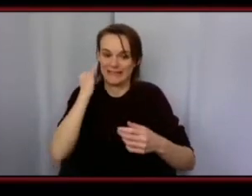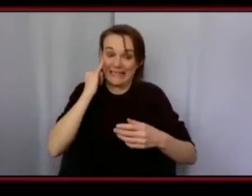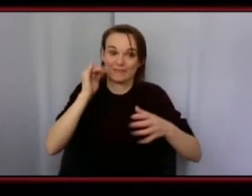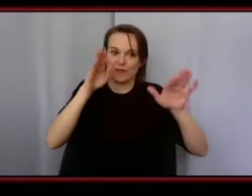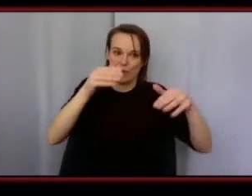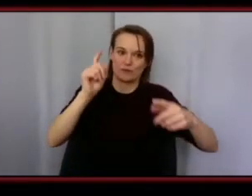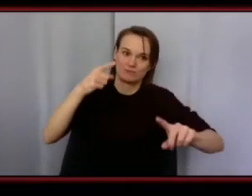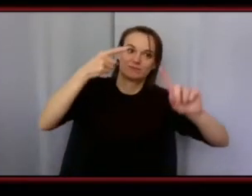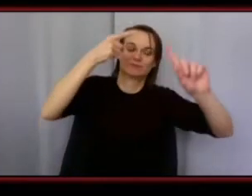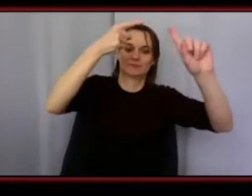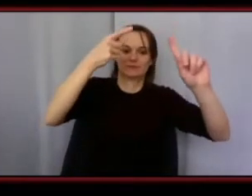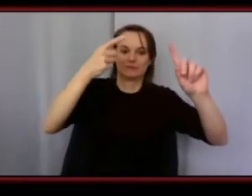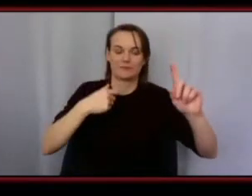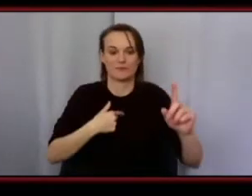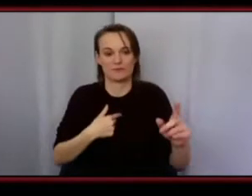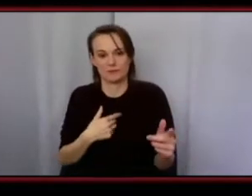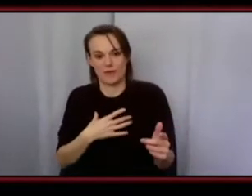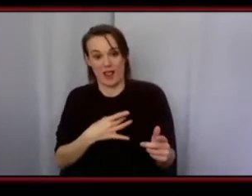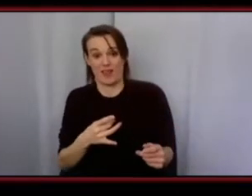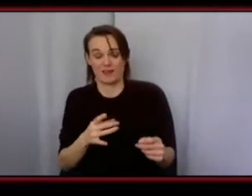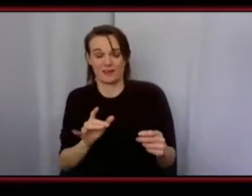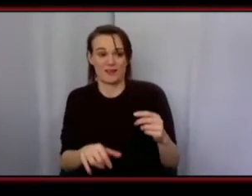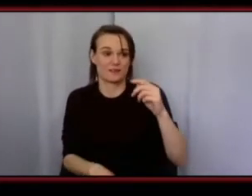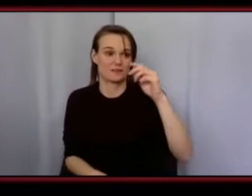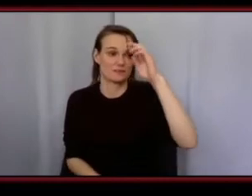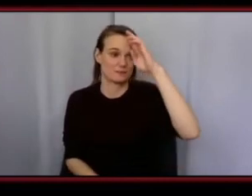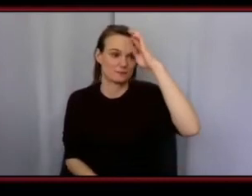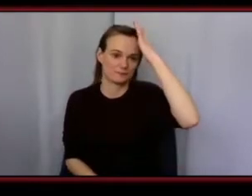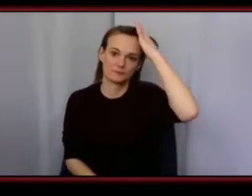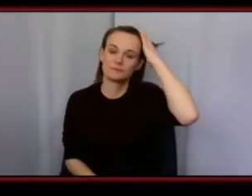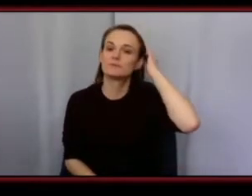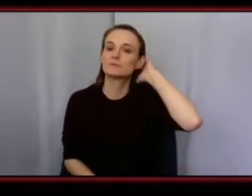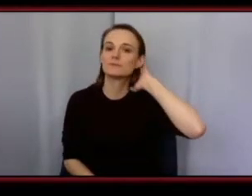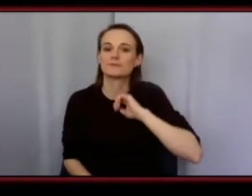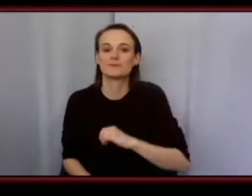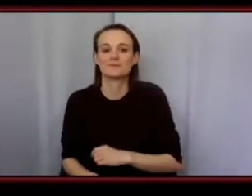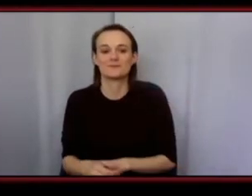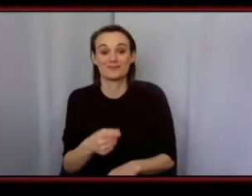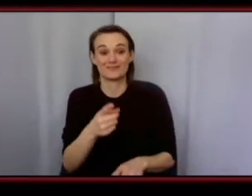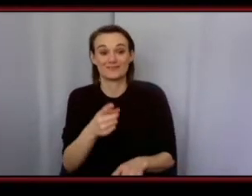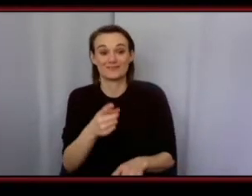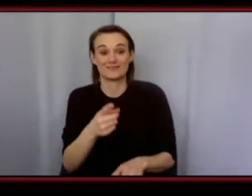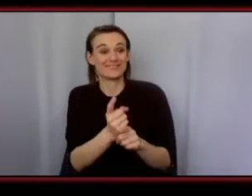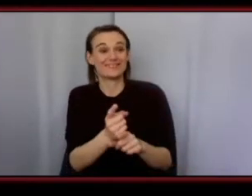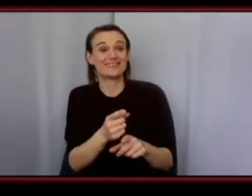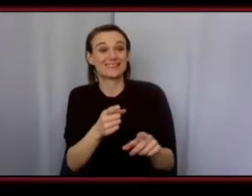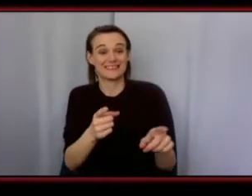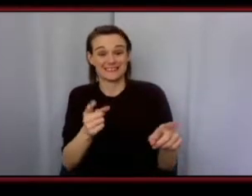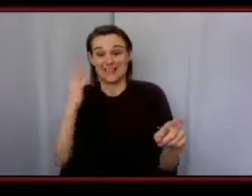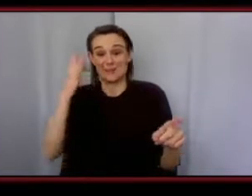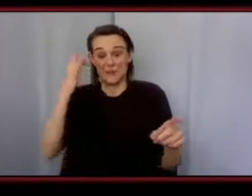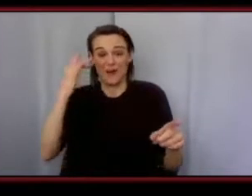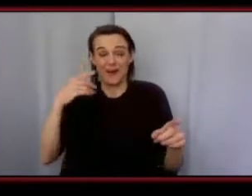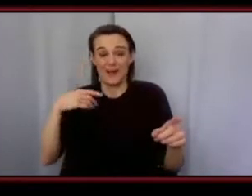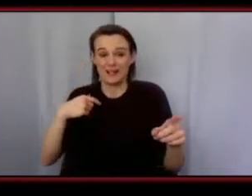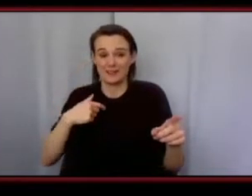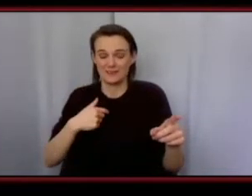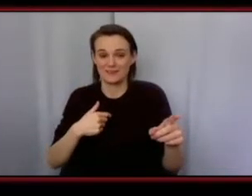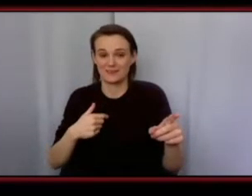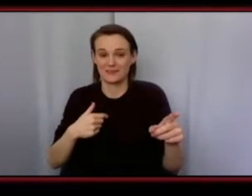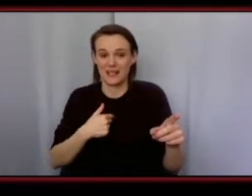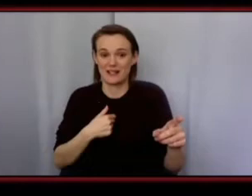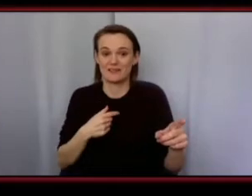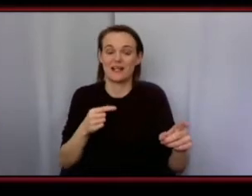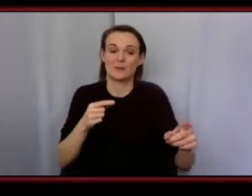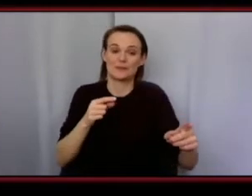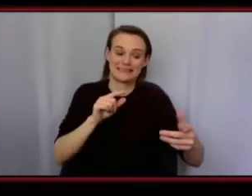come true and and so i really like that that's one of the one of the reasons why i did it was because it's kind of like provide money while